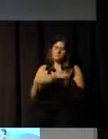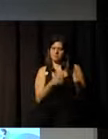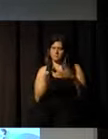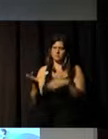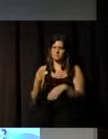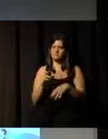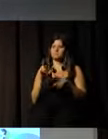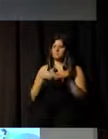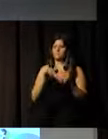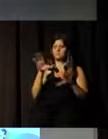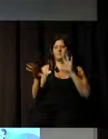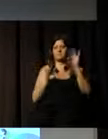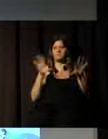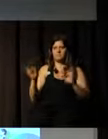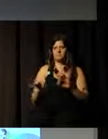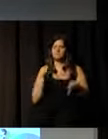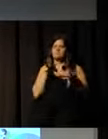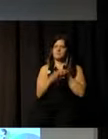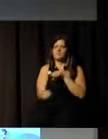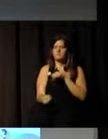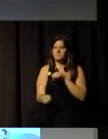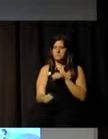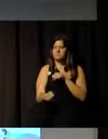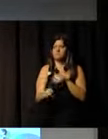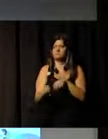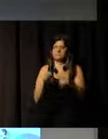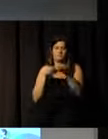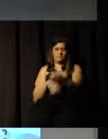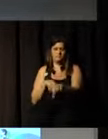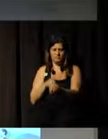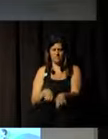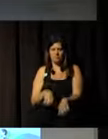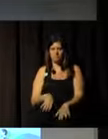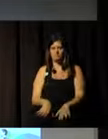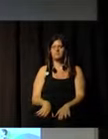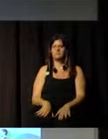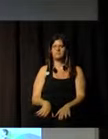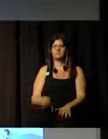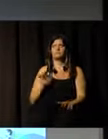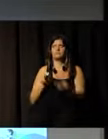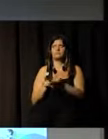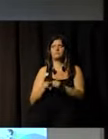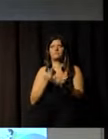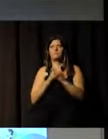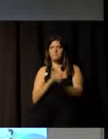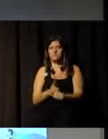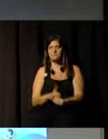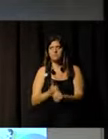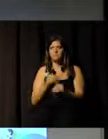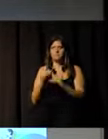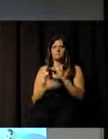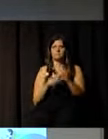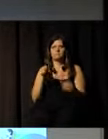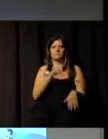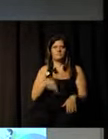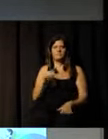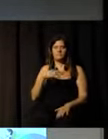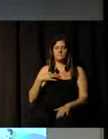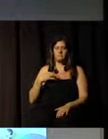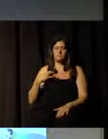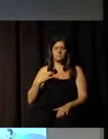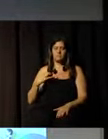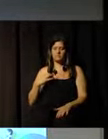Recruiting, formation, education, the follow-up and motivation for